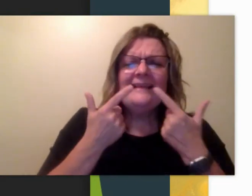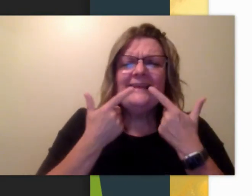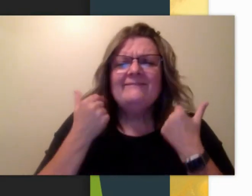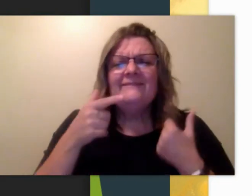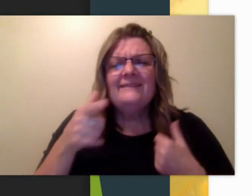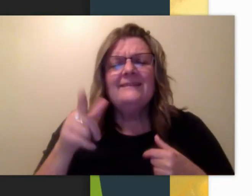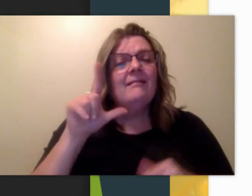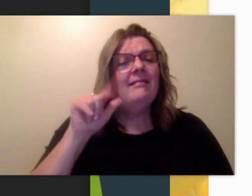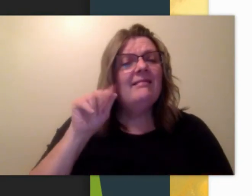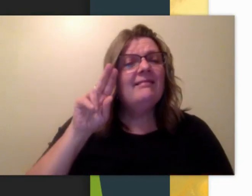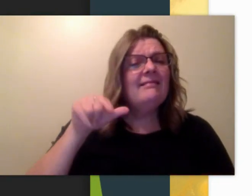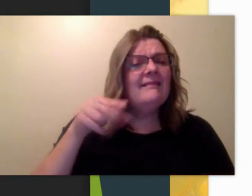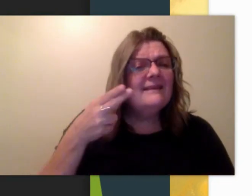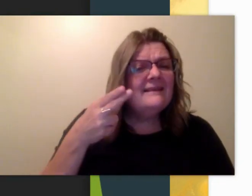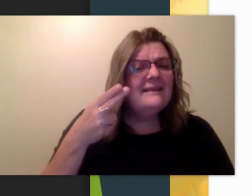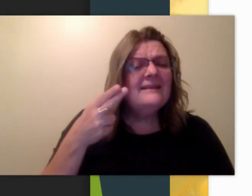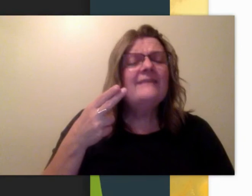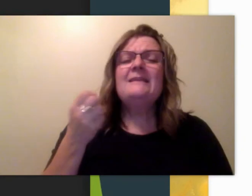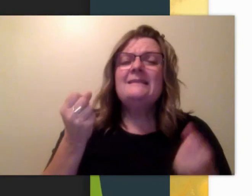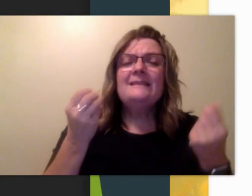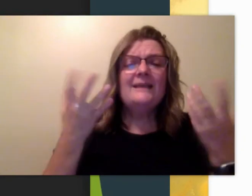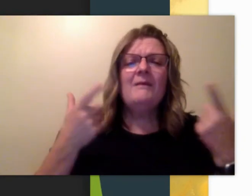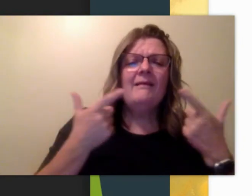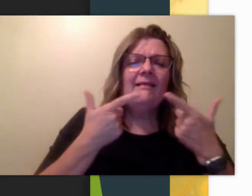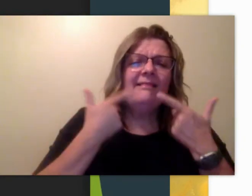laugh. The sign for laugh.